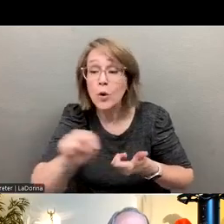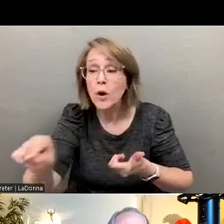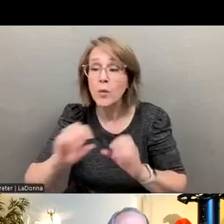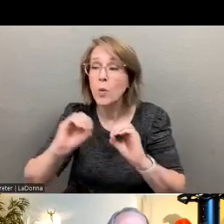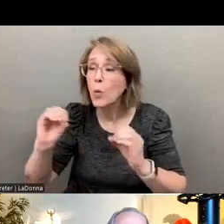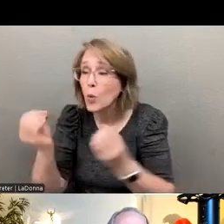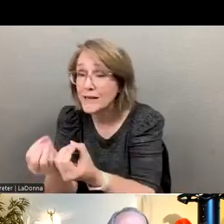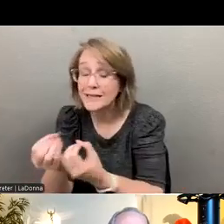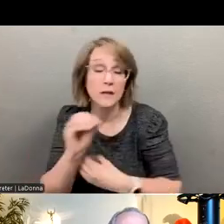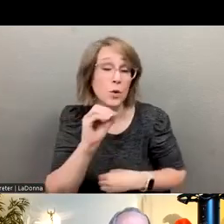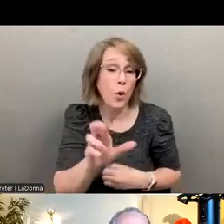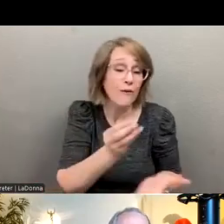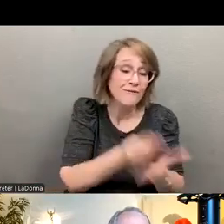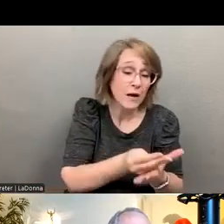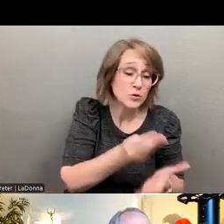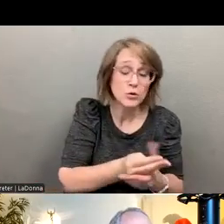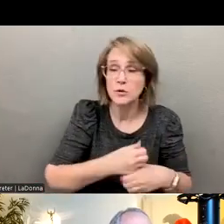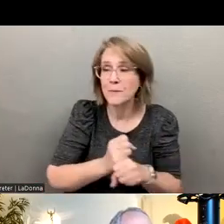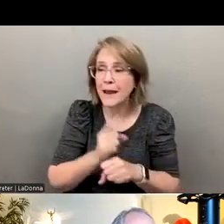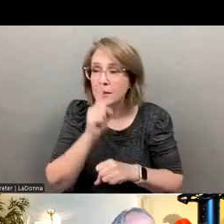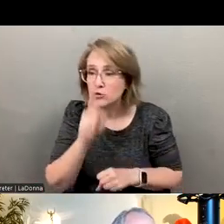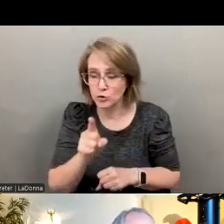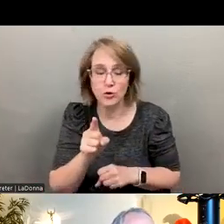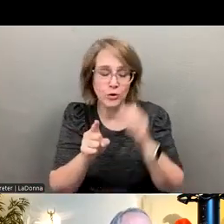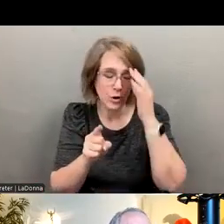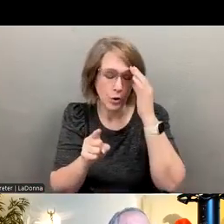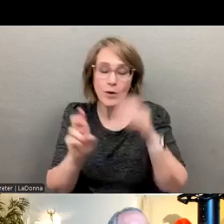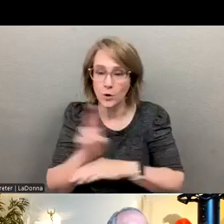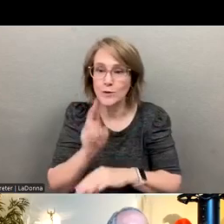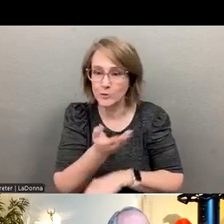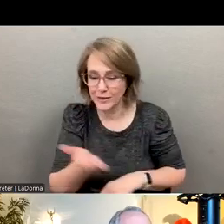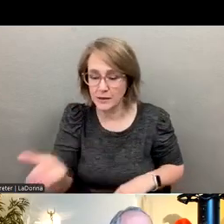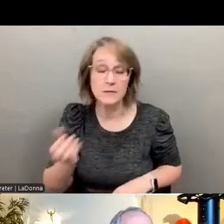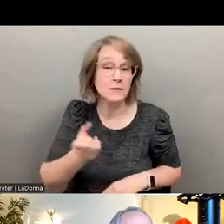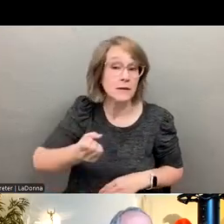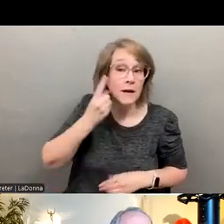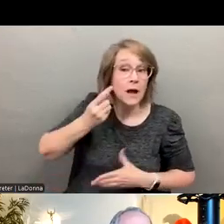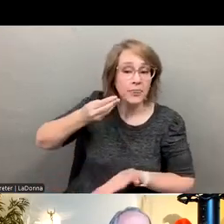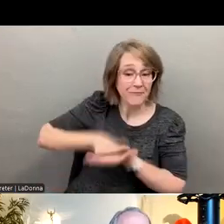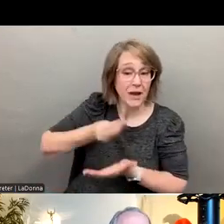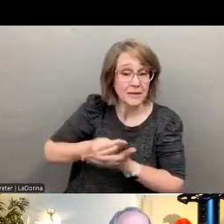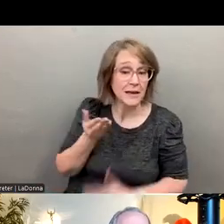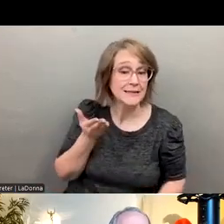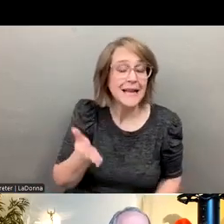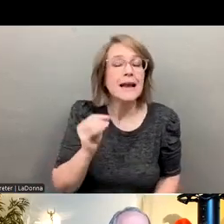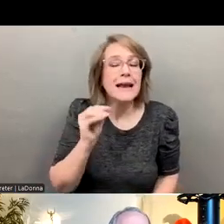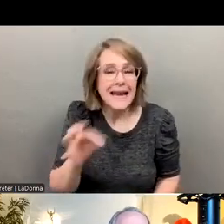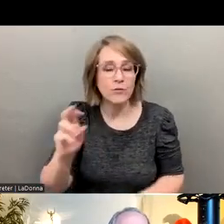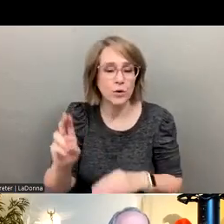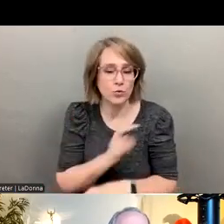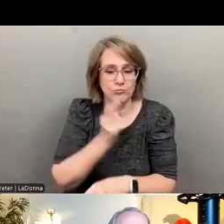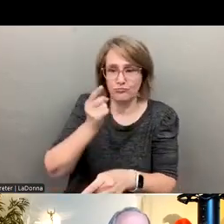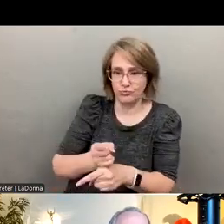to make sure that we are resourcing this. The funding is available if we can start to map things in the right way. But